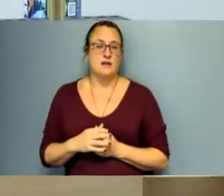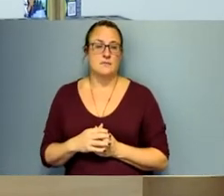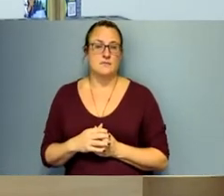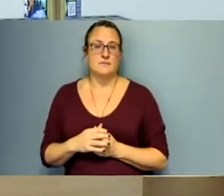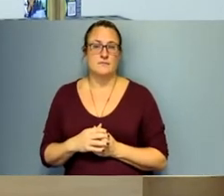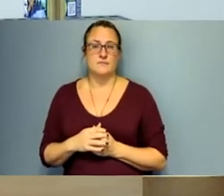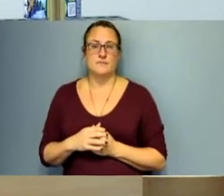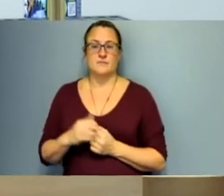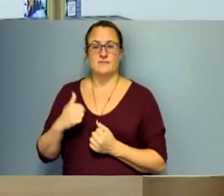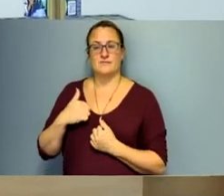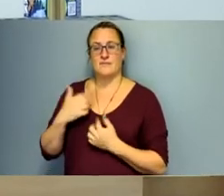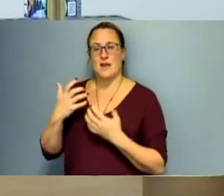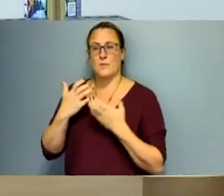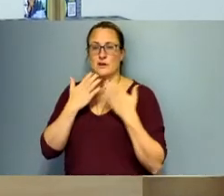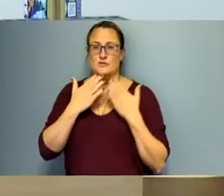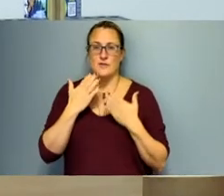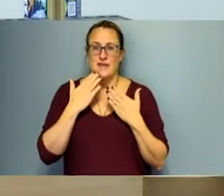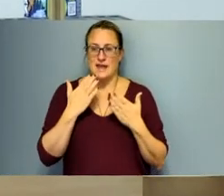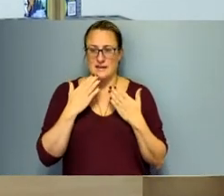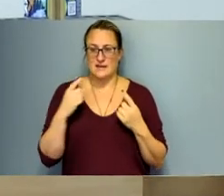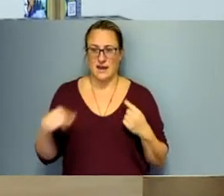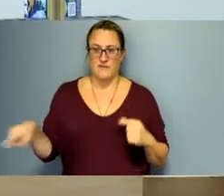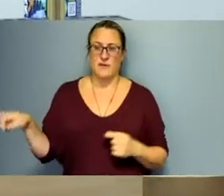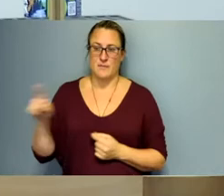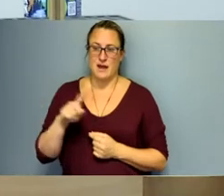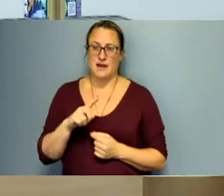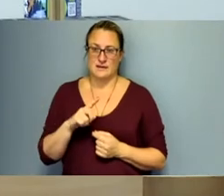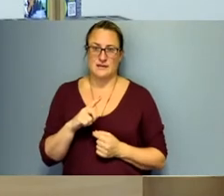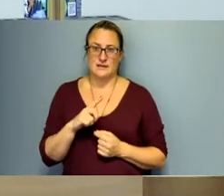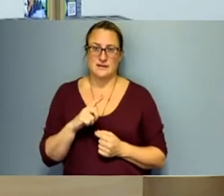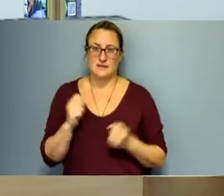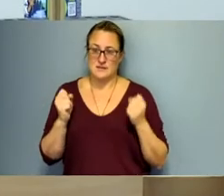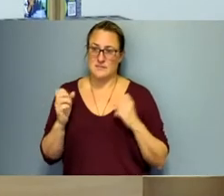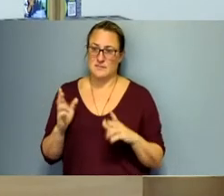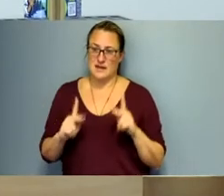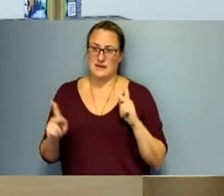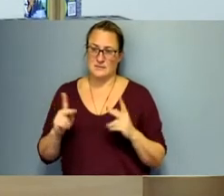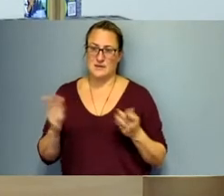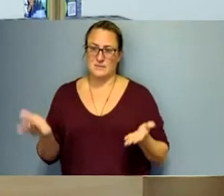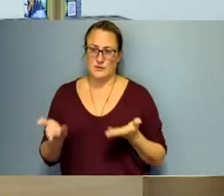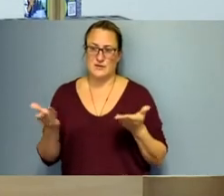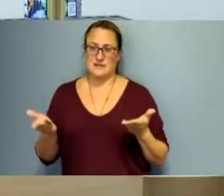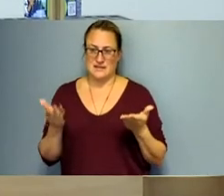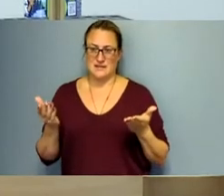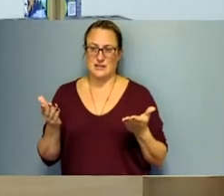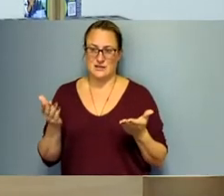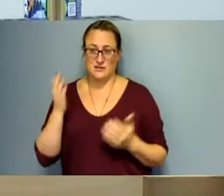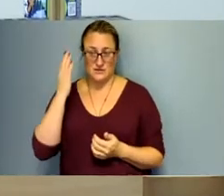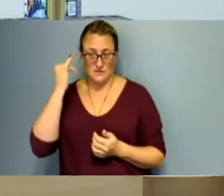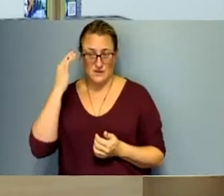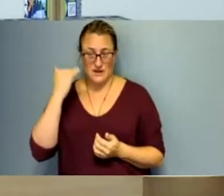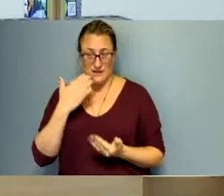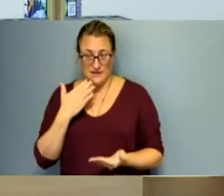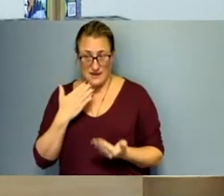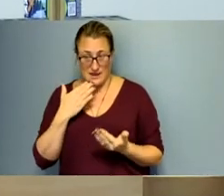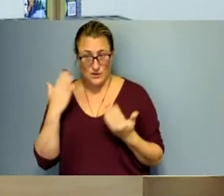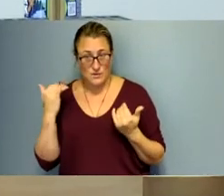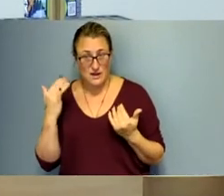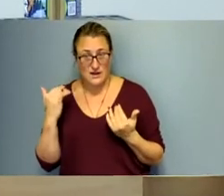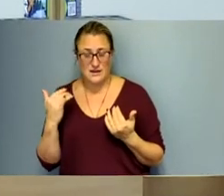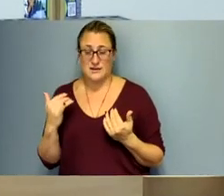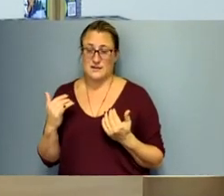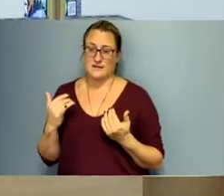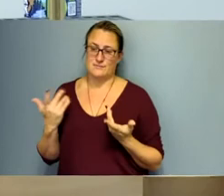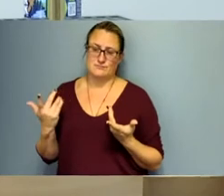everybody uh many of them in this room for their kind words